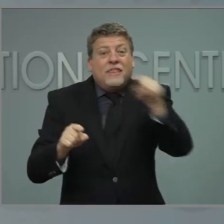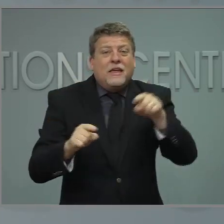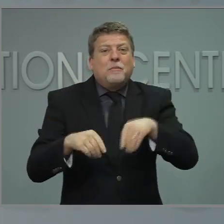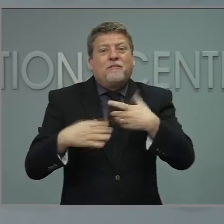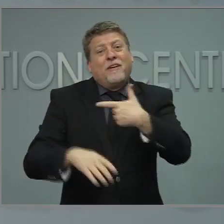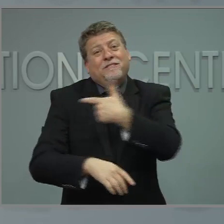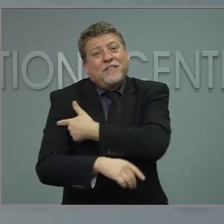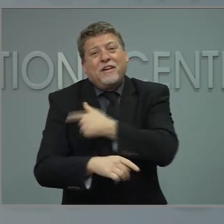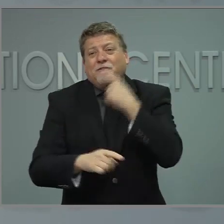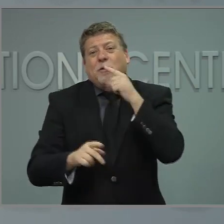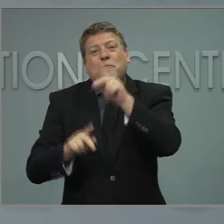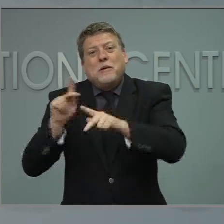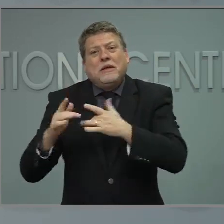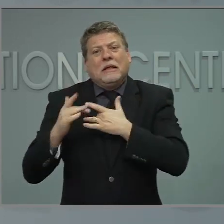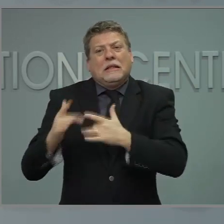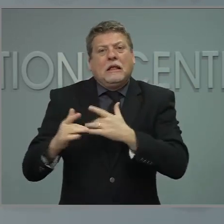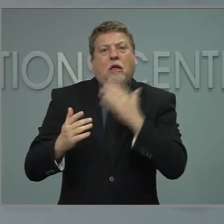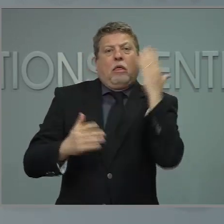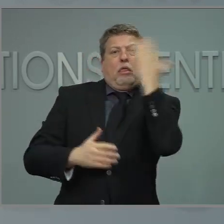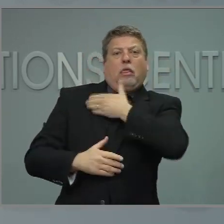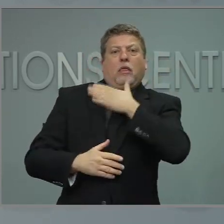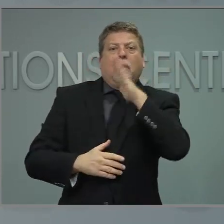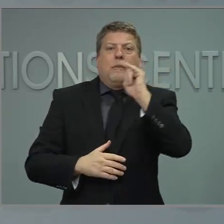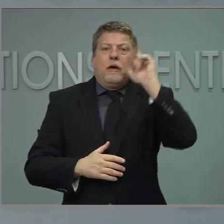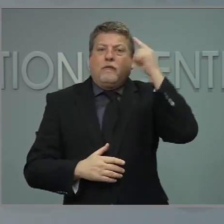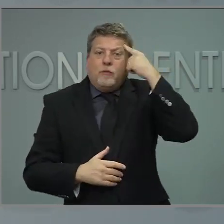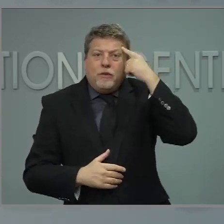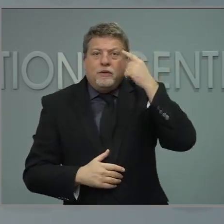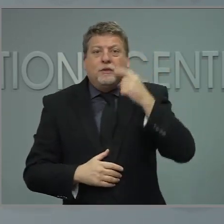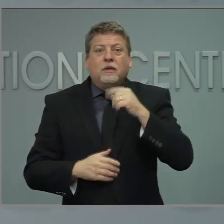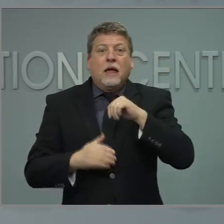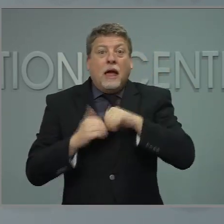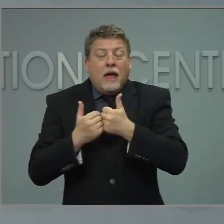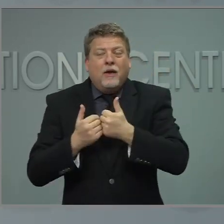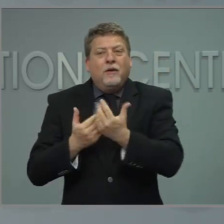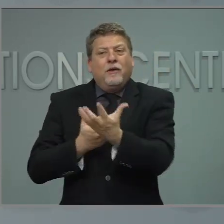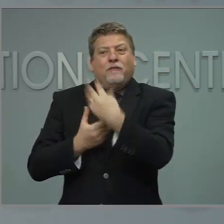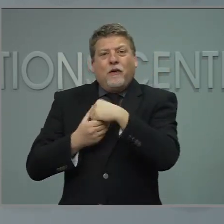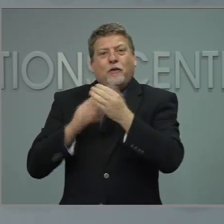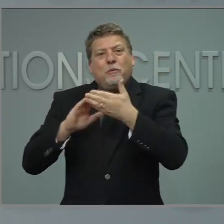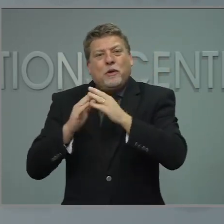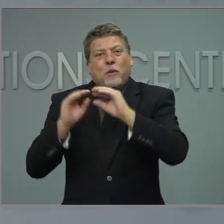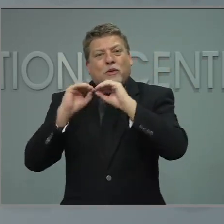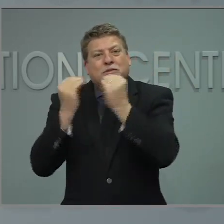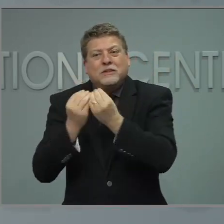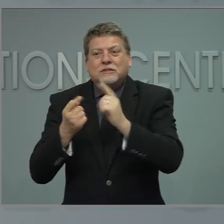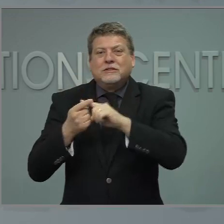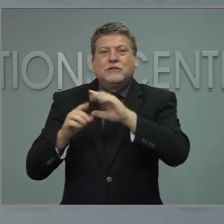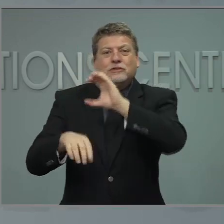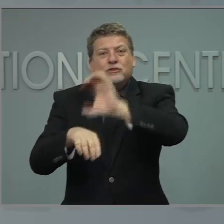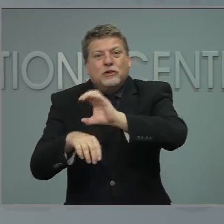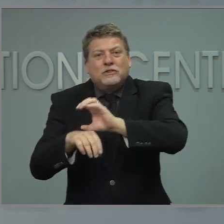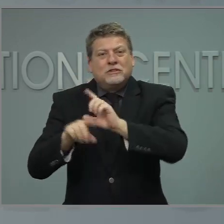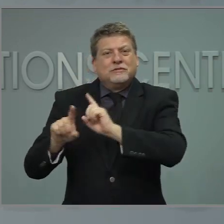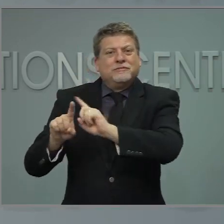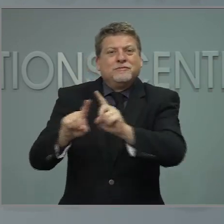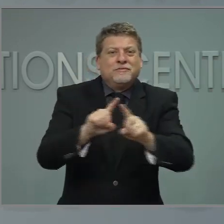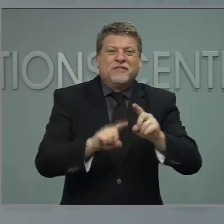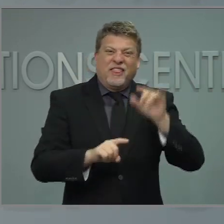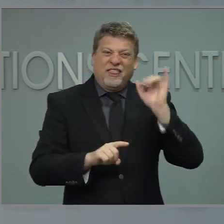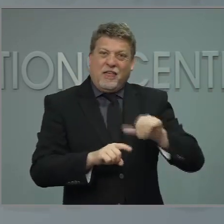free vaccine hotline and much more. These efforts are important in getting more shots in arms.